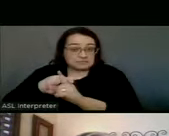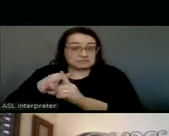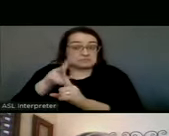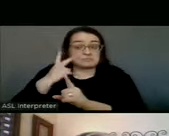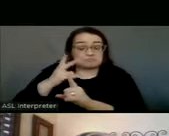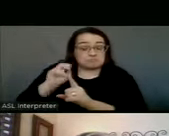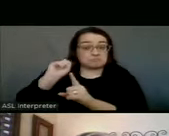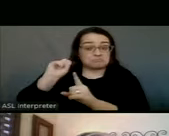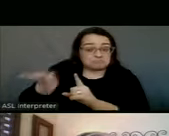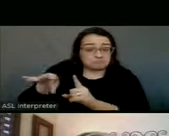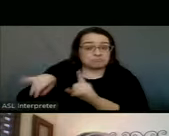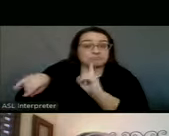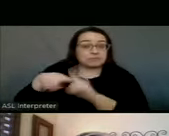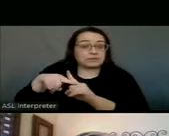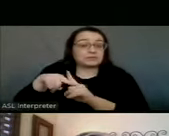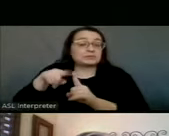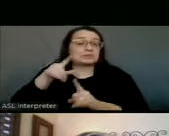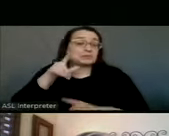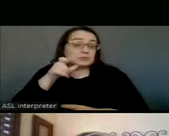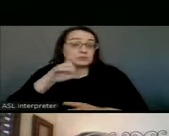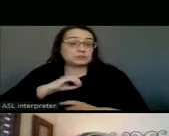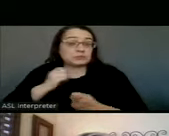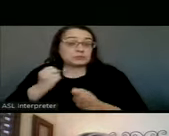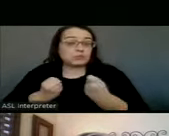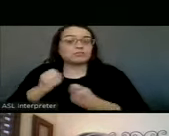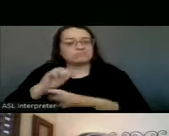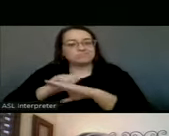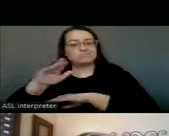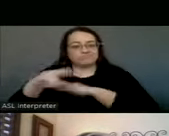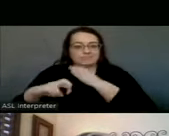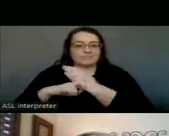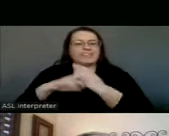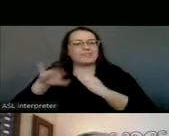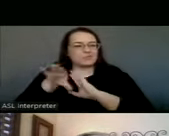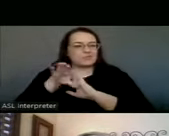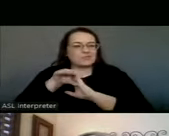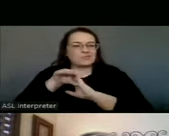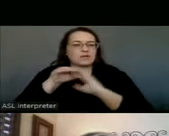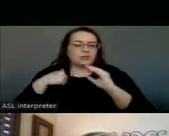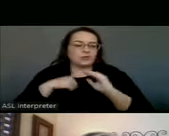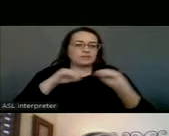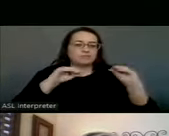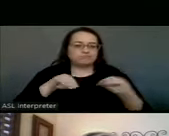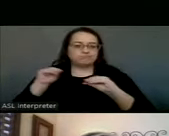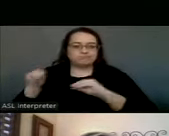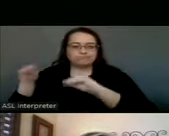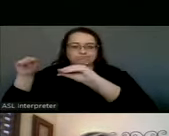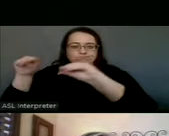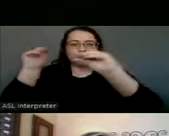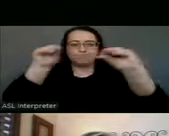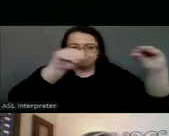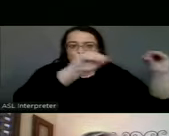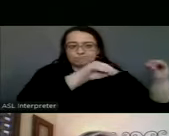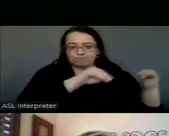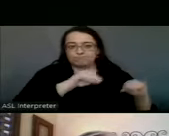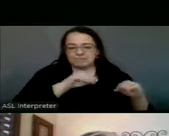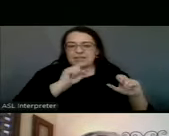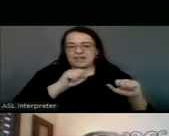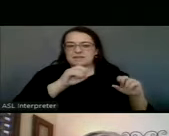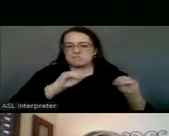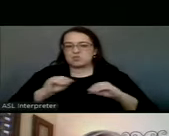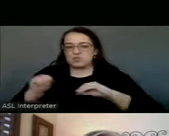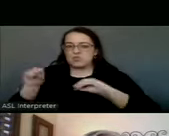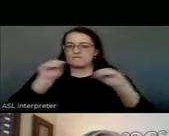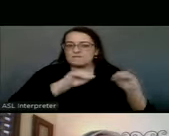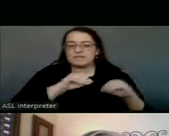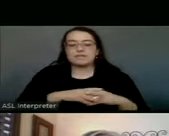and we will be able to move those to different locations. But the entire purpose of this ordinance is to enable